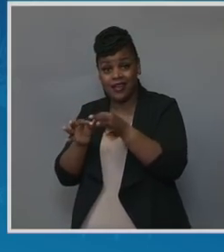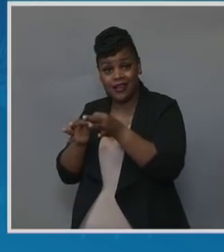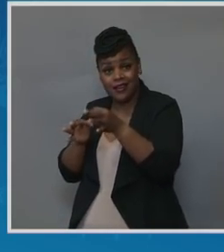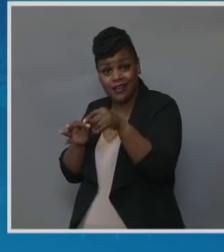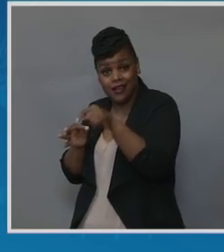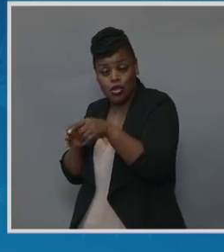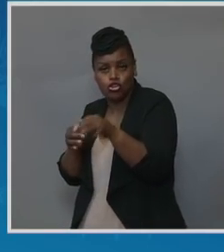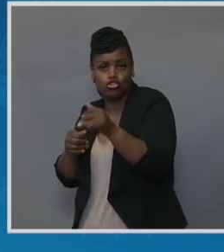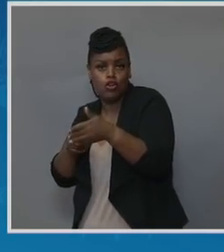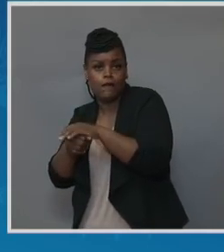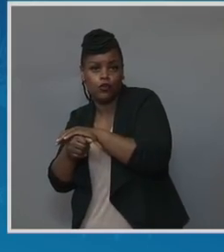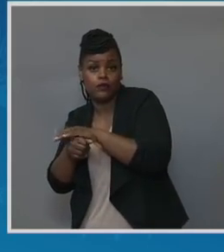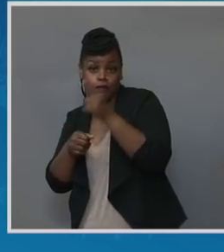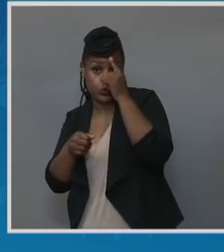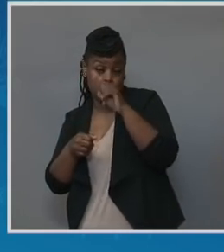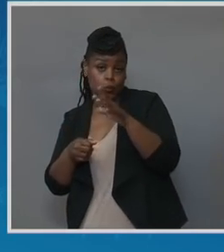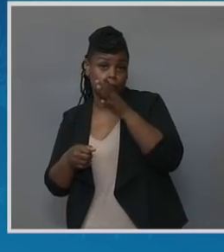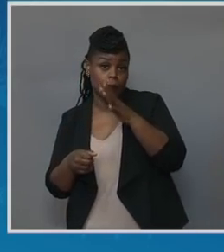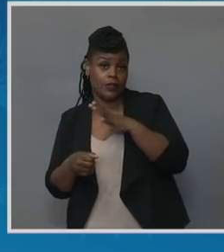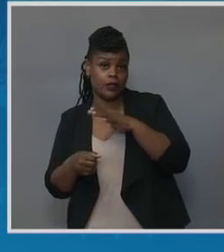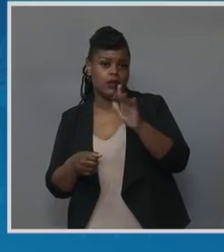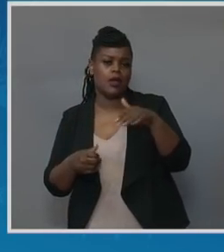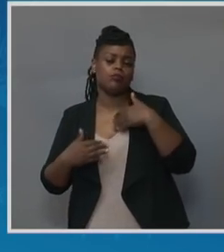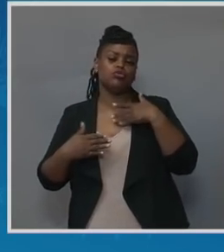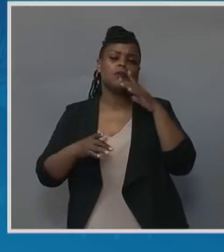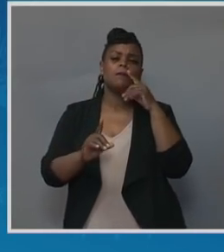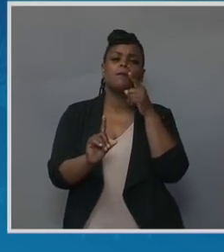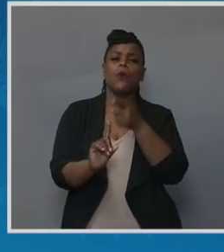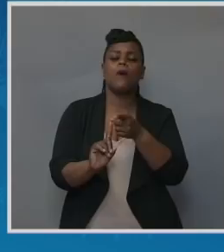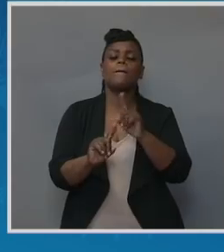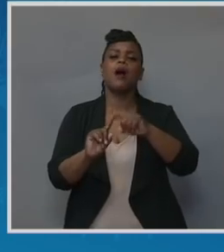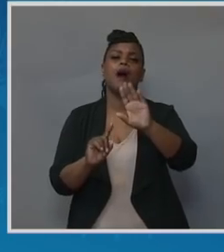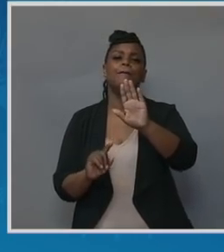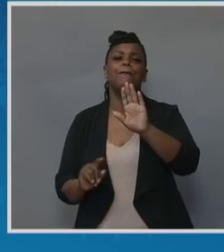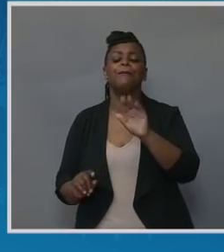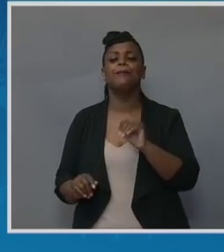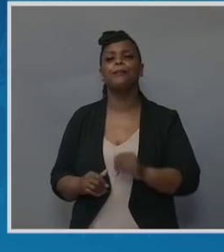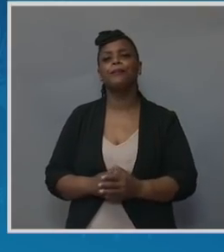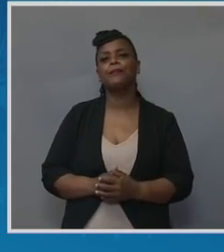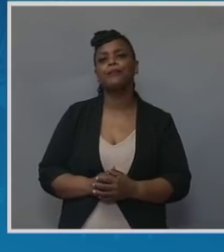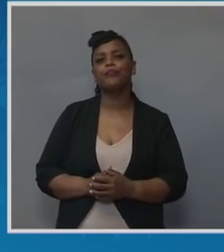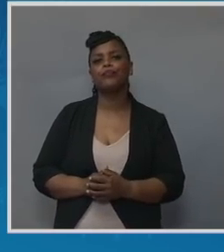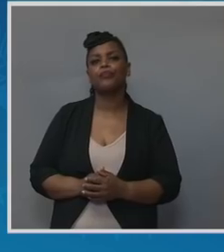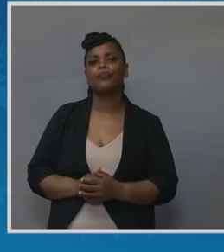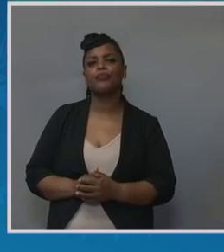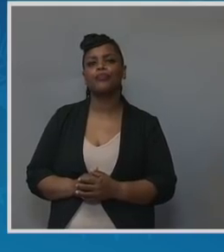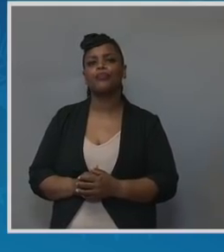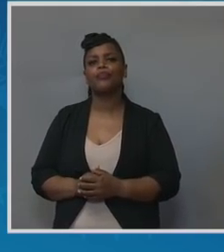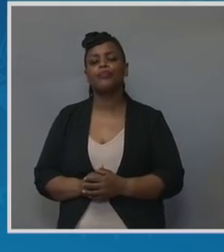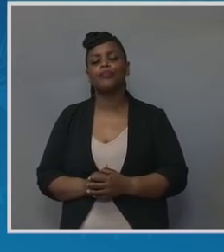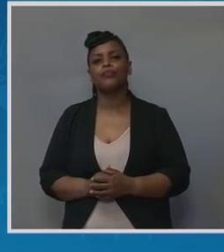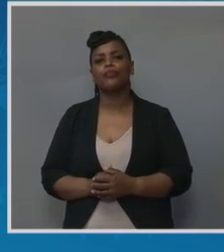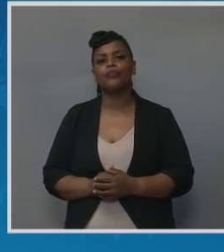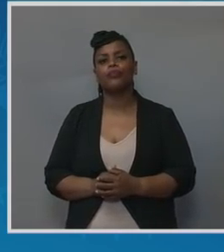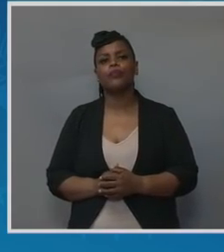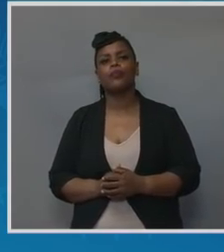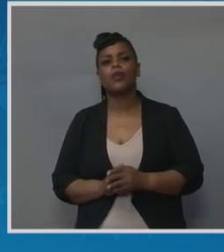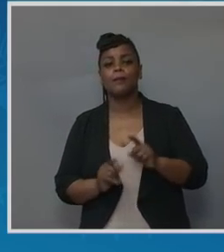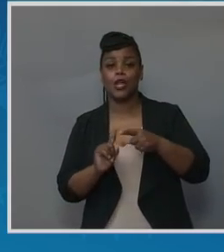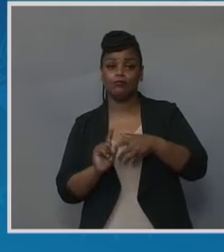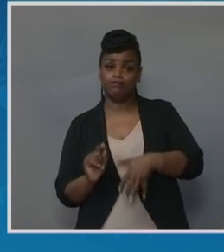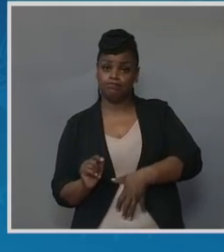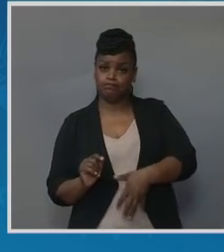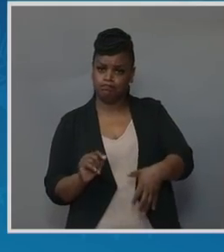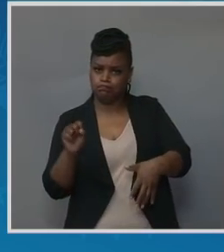And then, again, I appreciate the point you made that this is, it really is, it's about pregnancy, but it is also